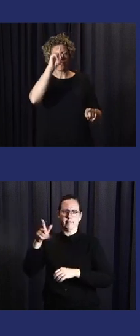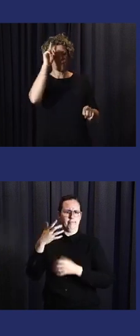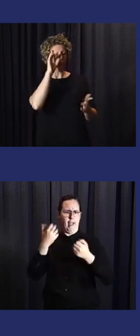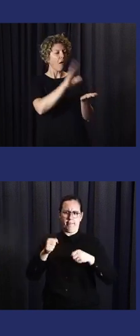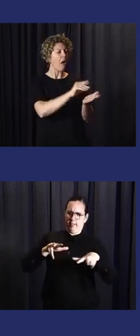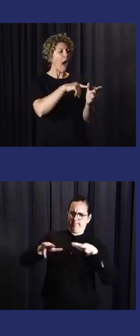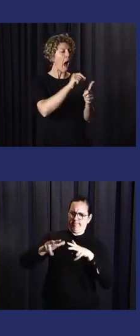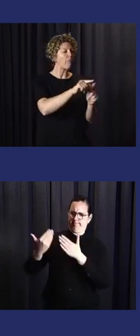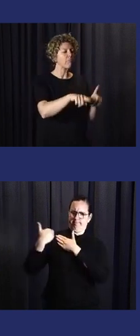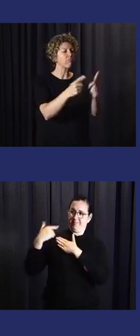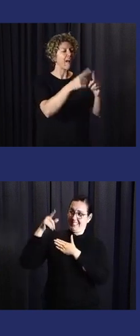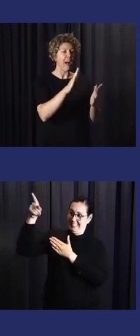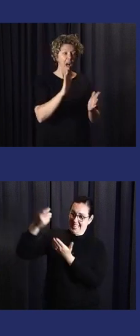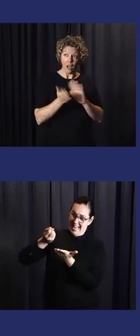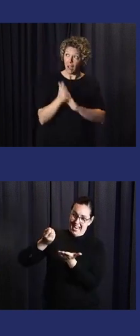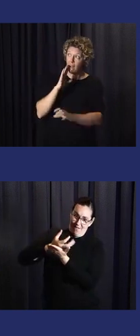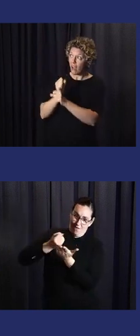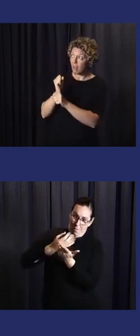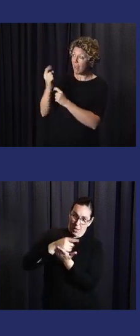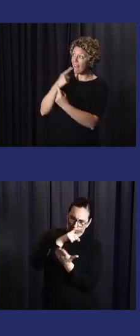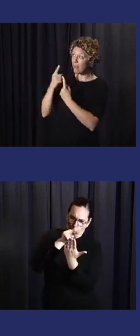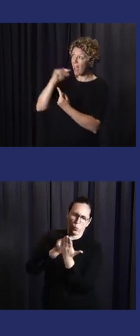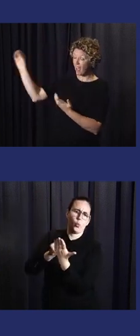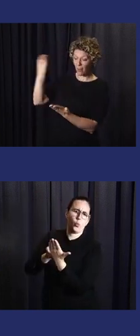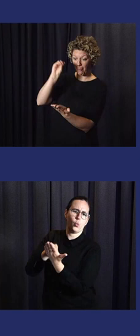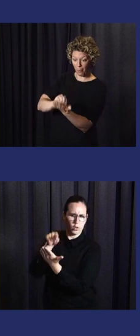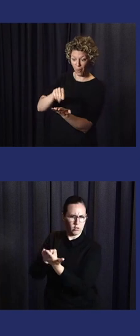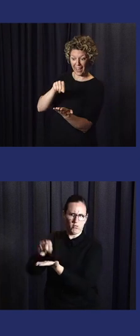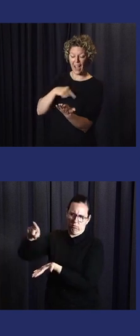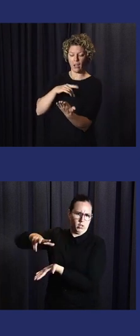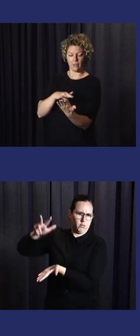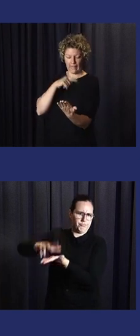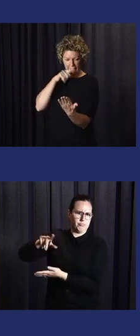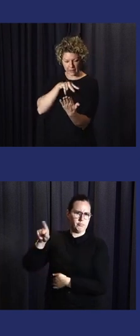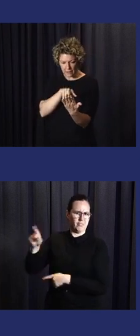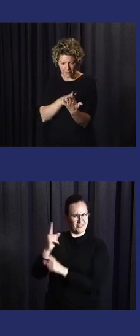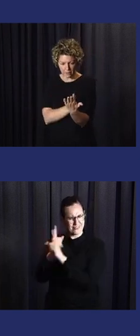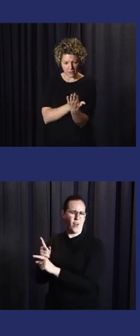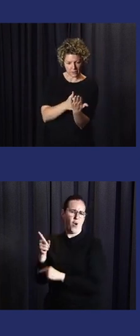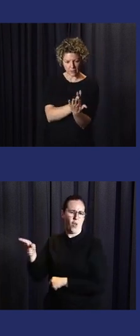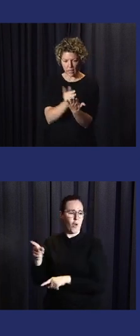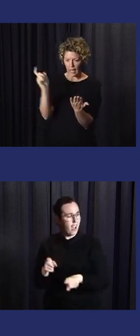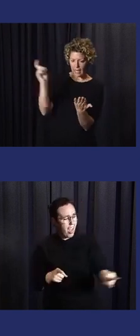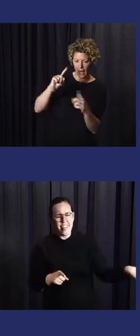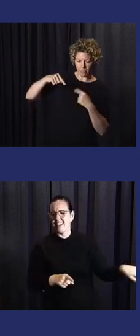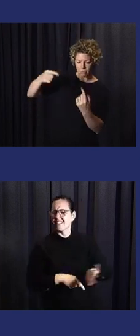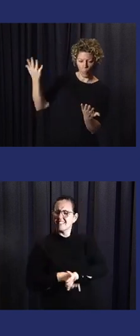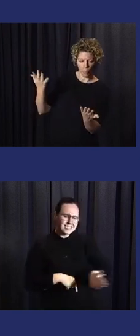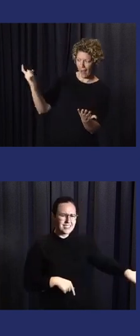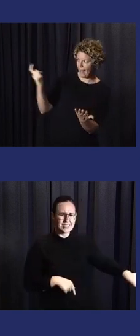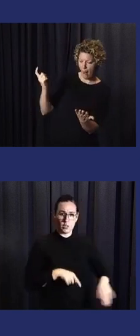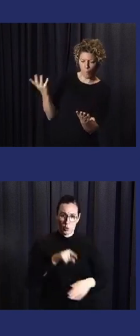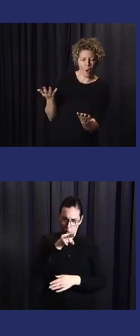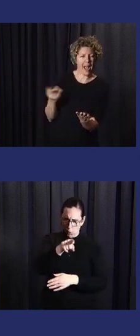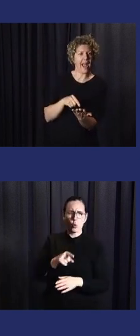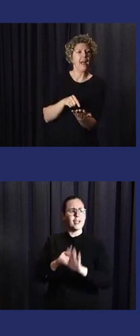information. Because the impact-based forecasting training, which all our member states approved through the guidance of our Disasterous Reduction